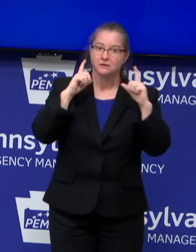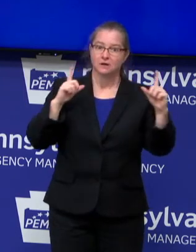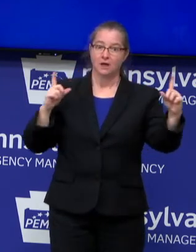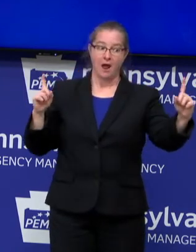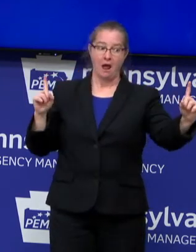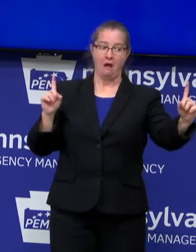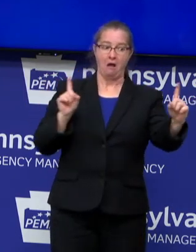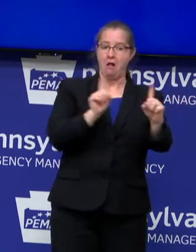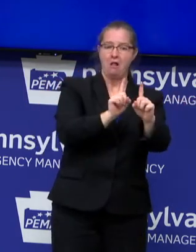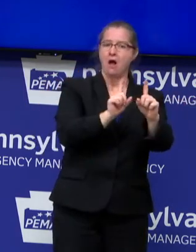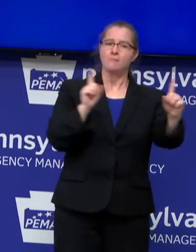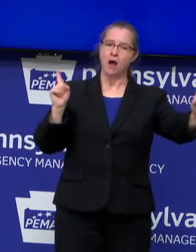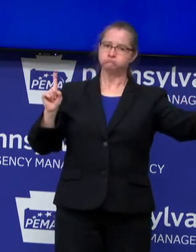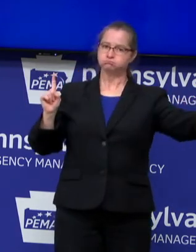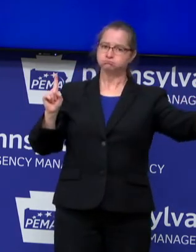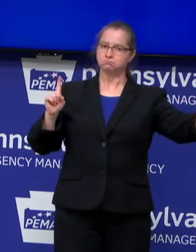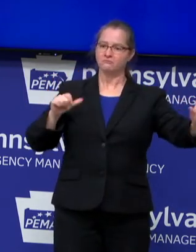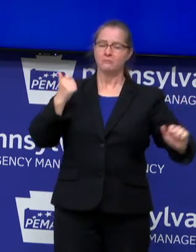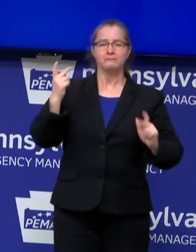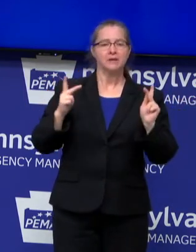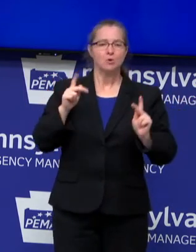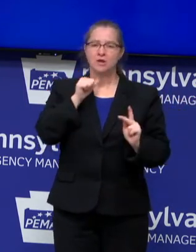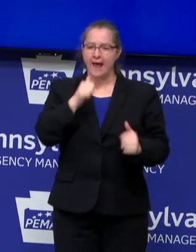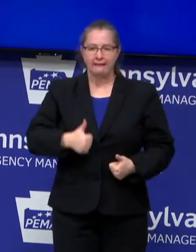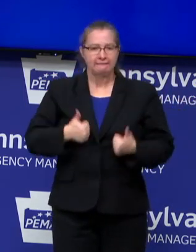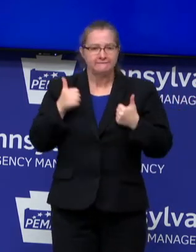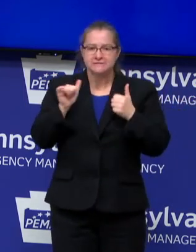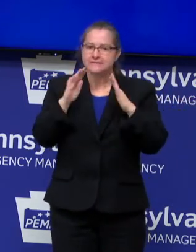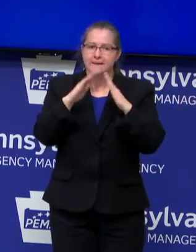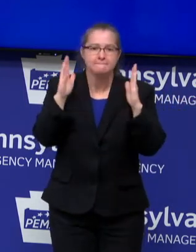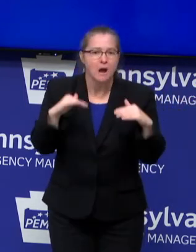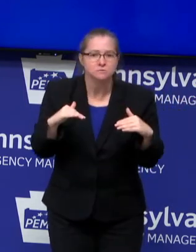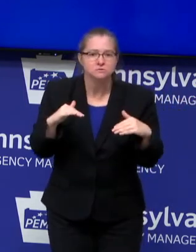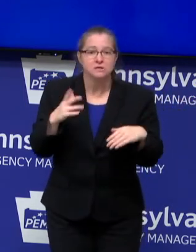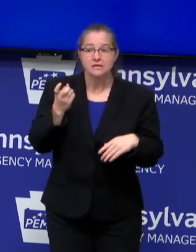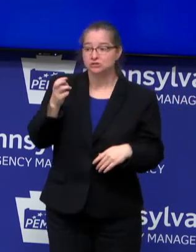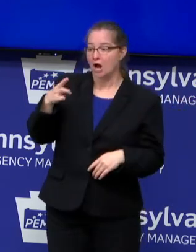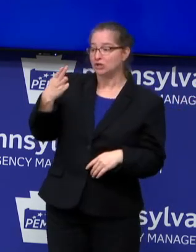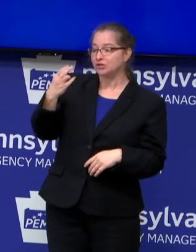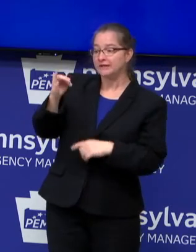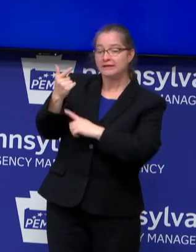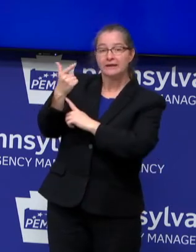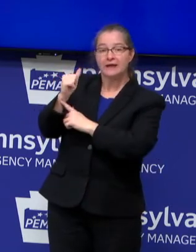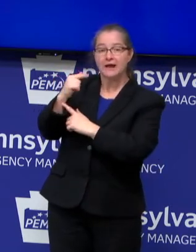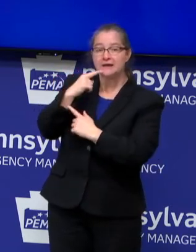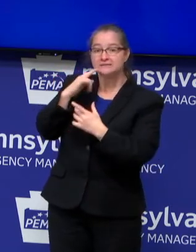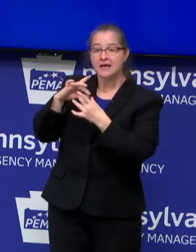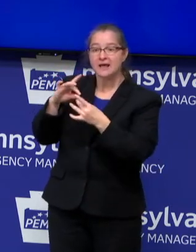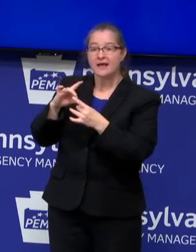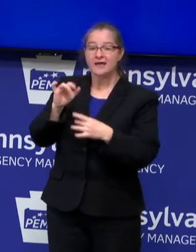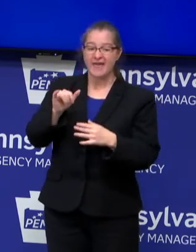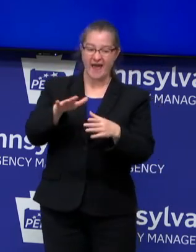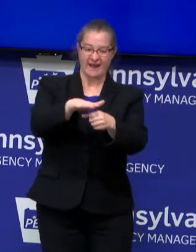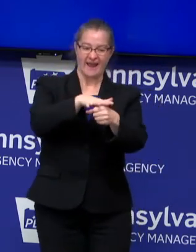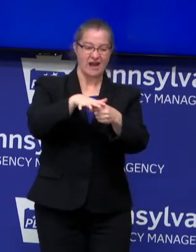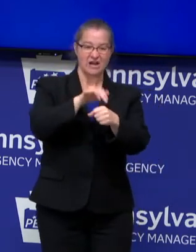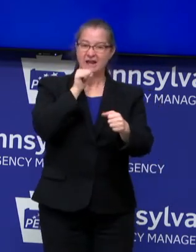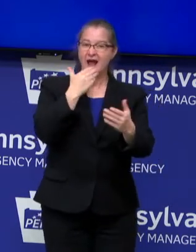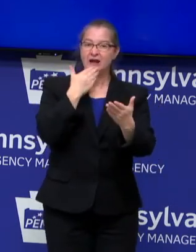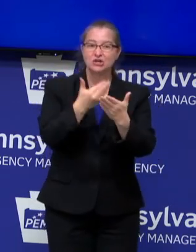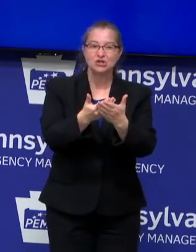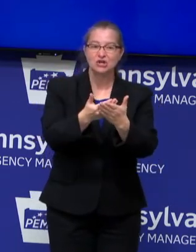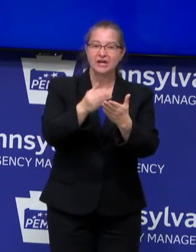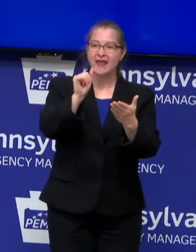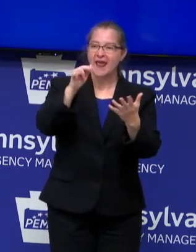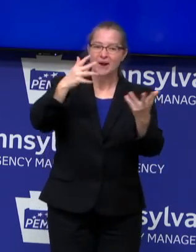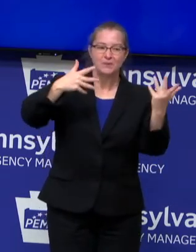from others who don't live in your household. As Dr. Higa said, avoid poorly ventilated spaces and wash your